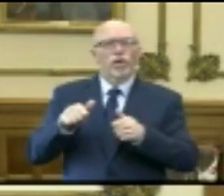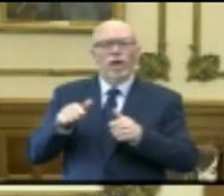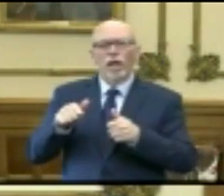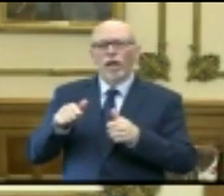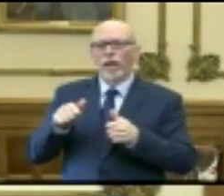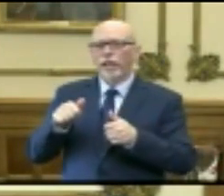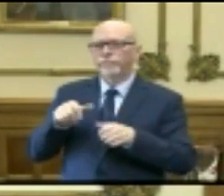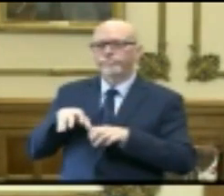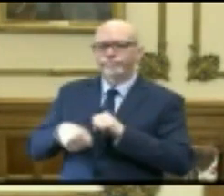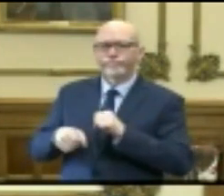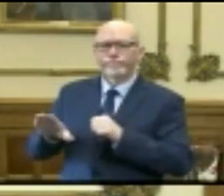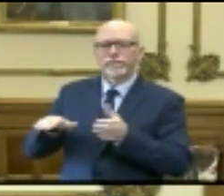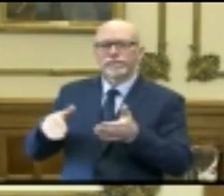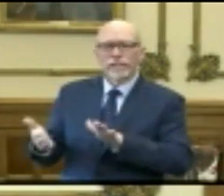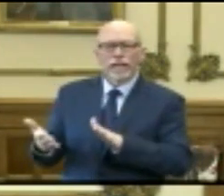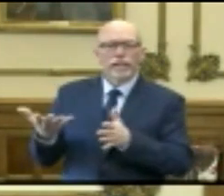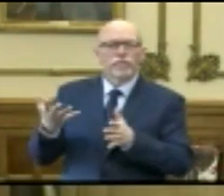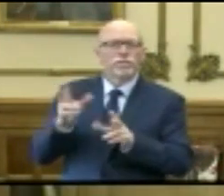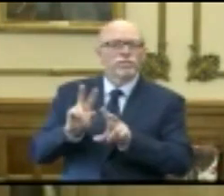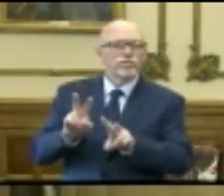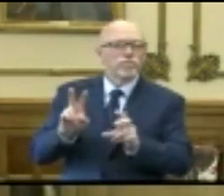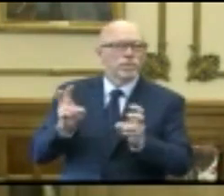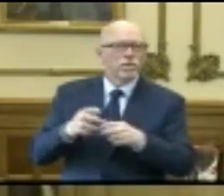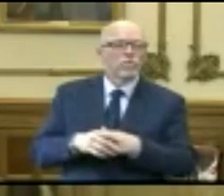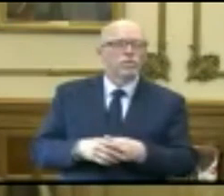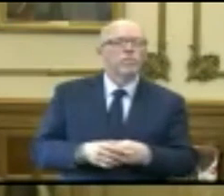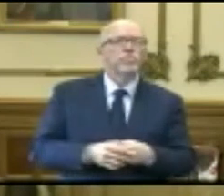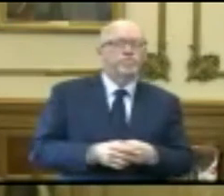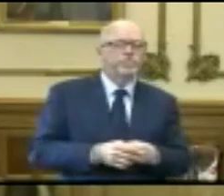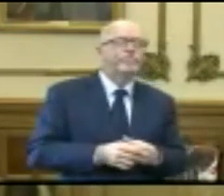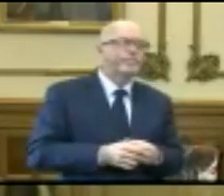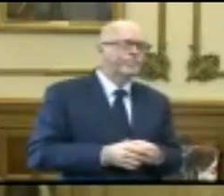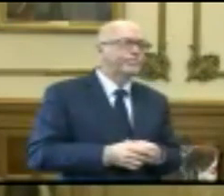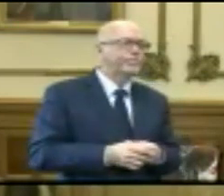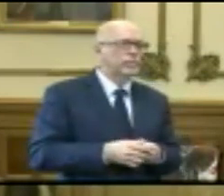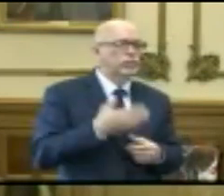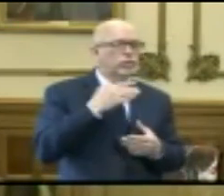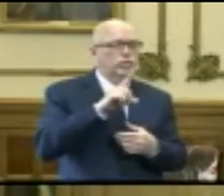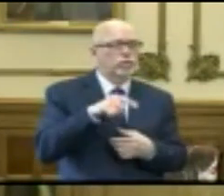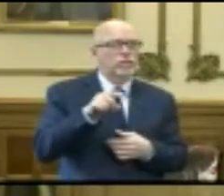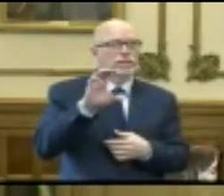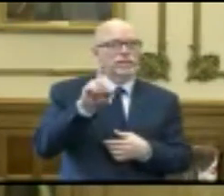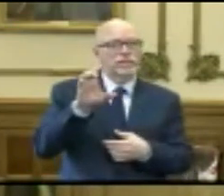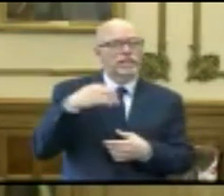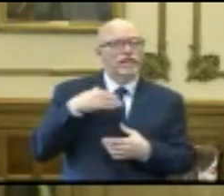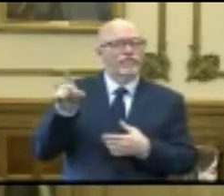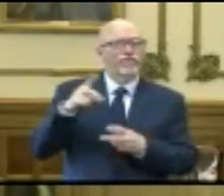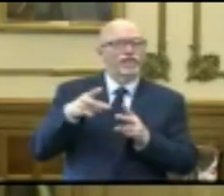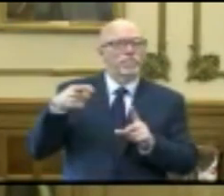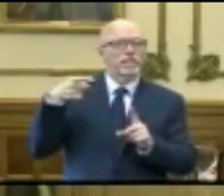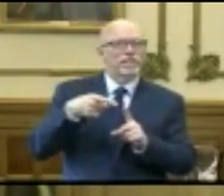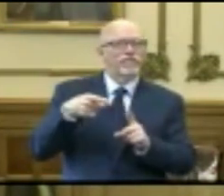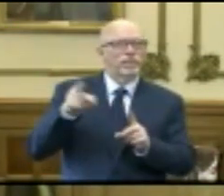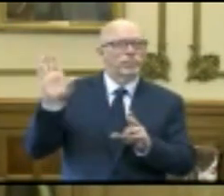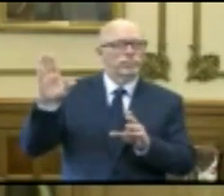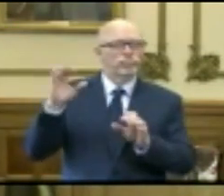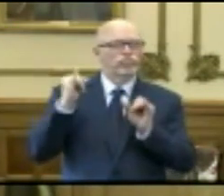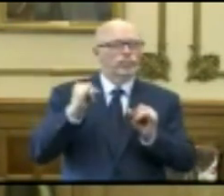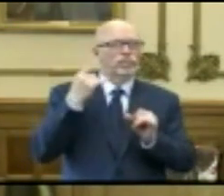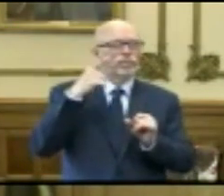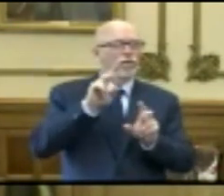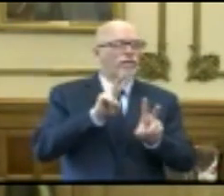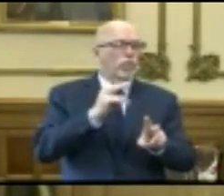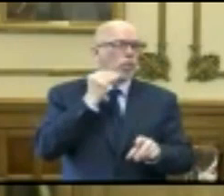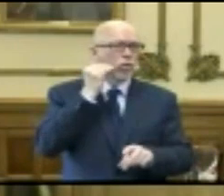death of their loved ones? That's a very good question, and the CDC has some very specific direction for our